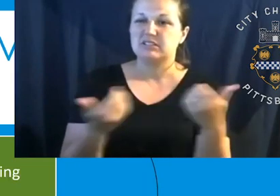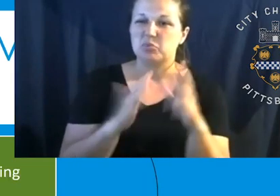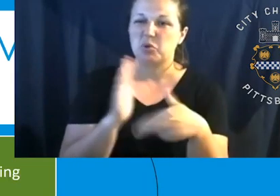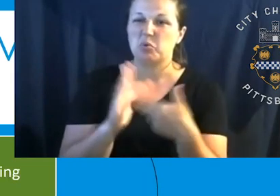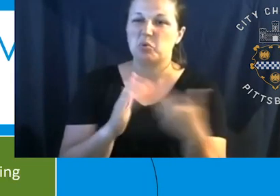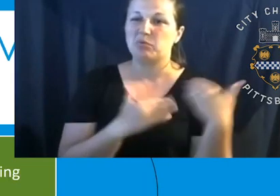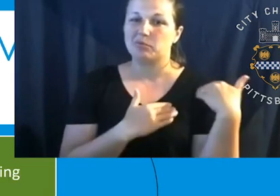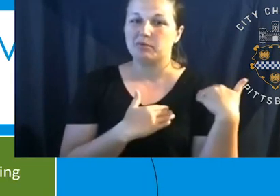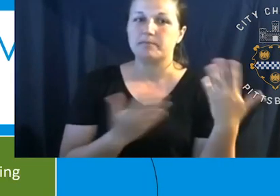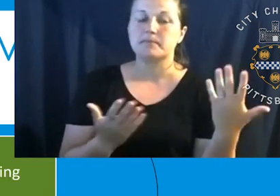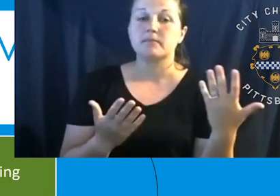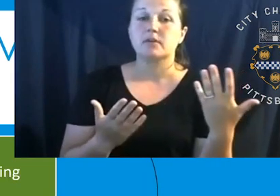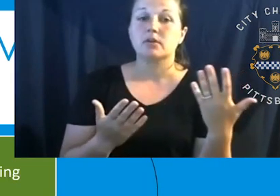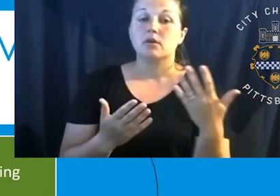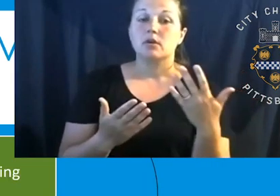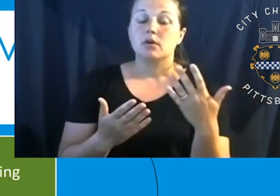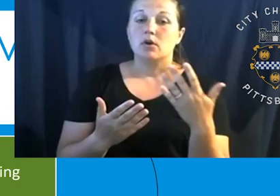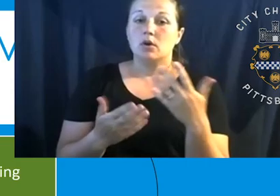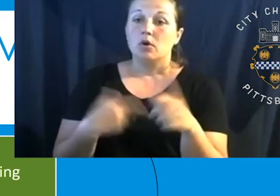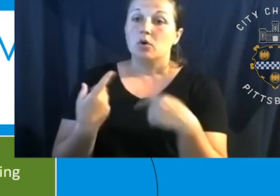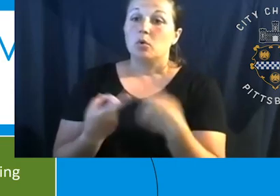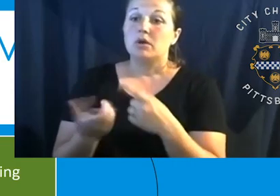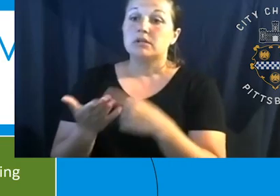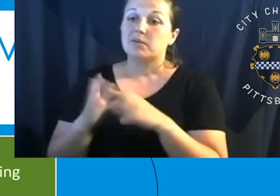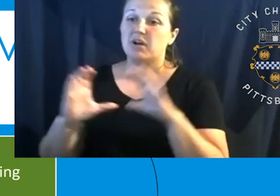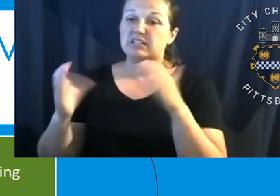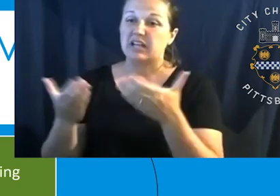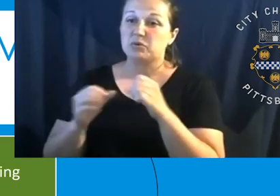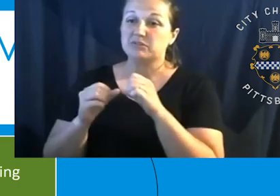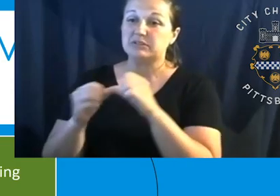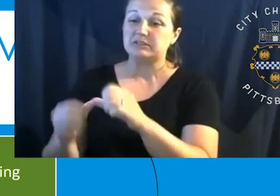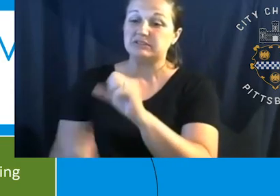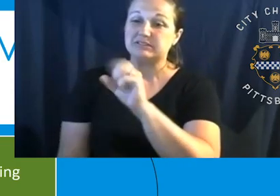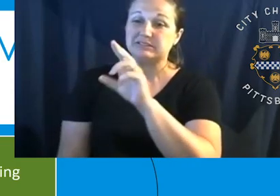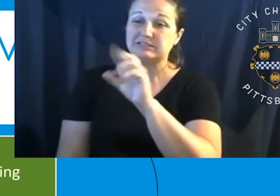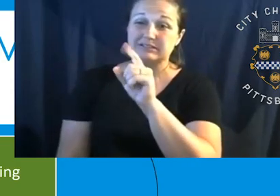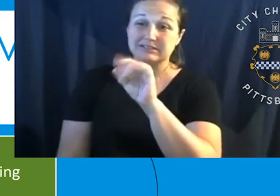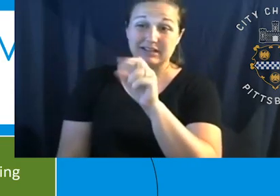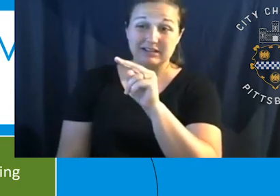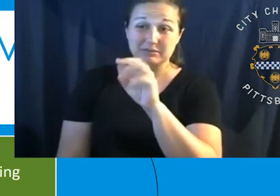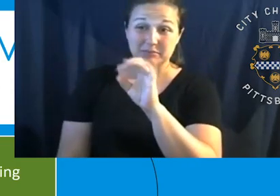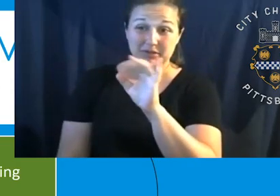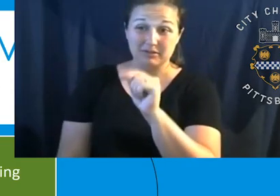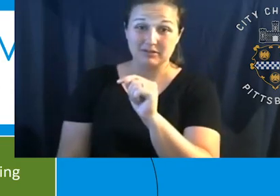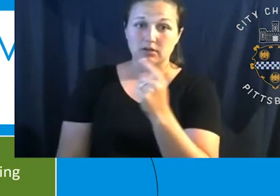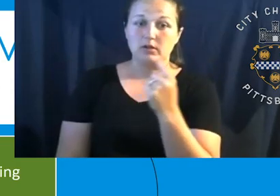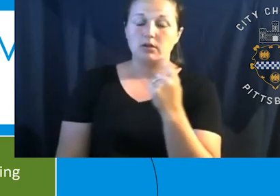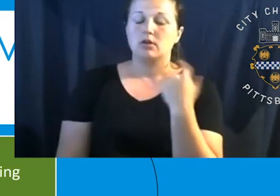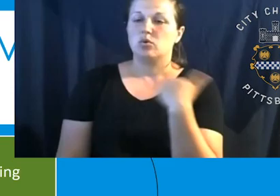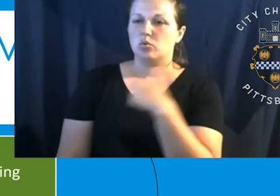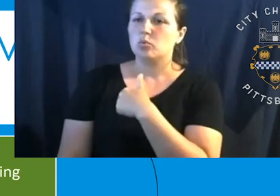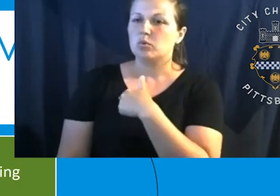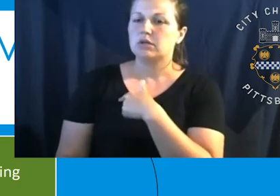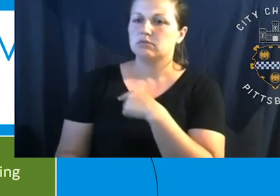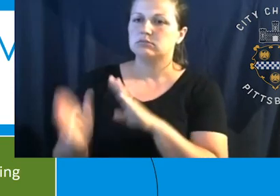when I talk about a sustainment project, you know, these are very simple. So basically we will develop a scope of work, um, and we will develop